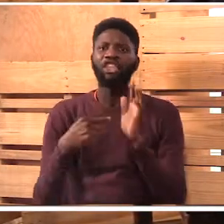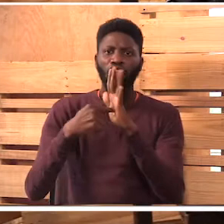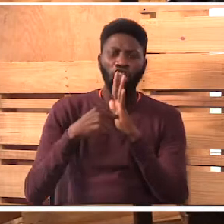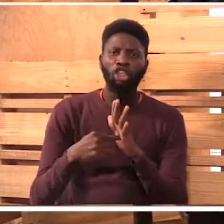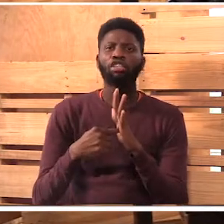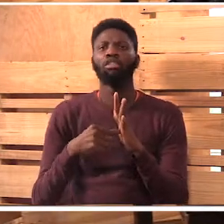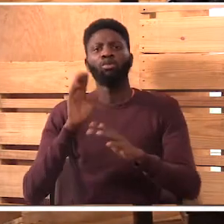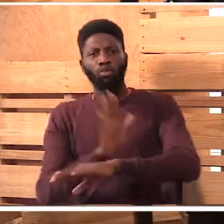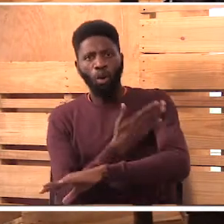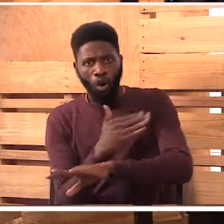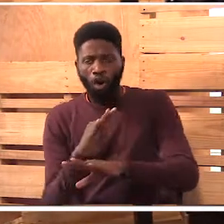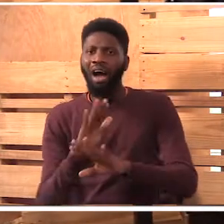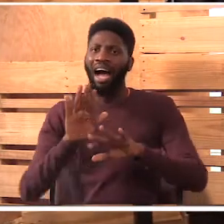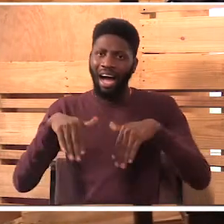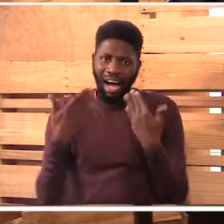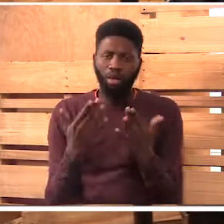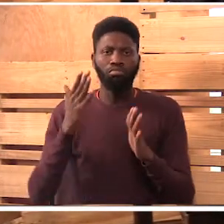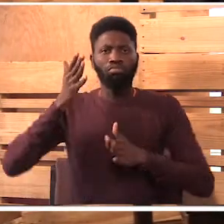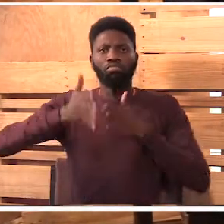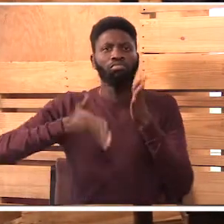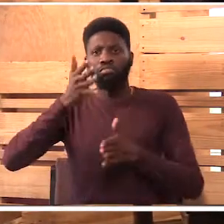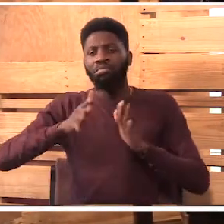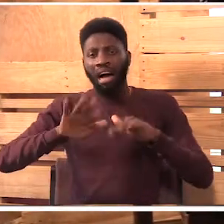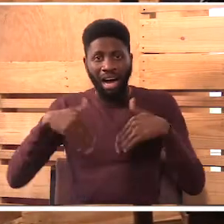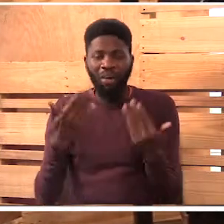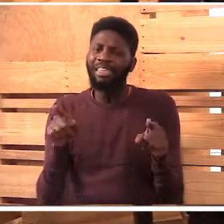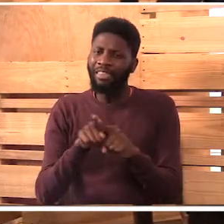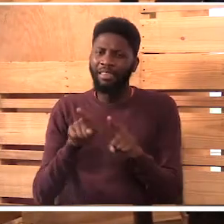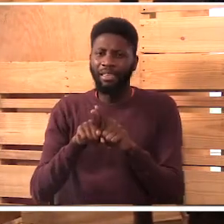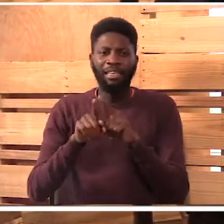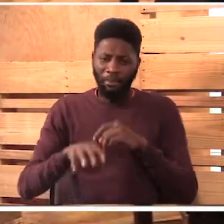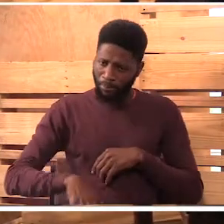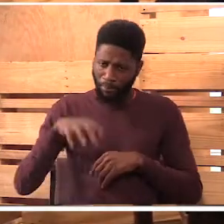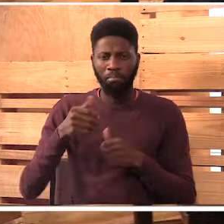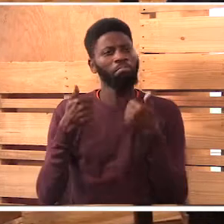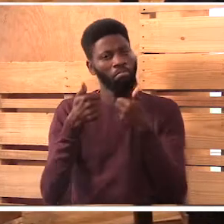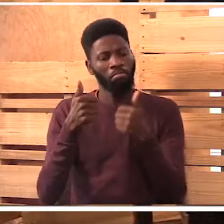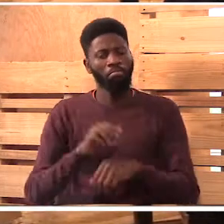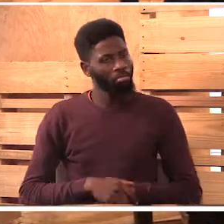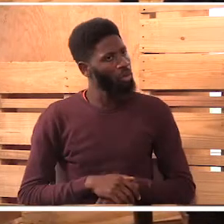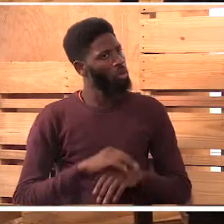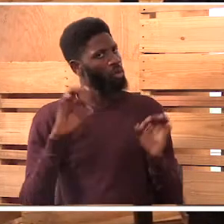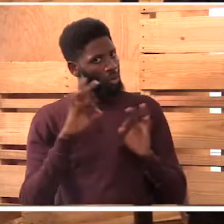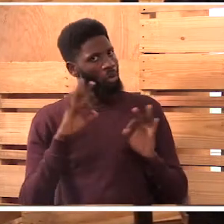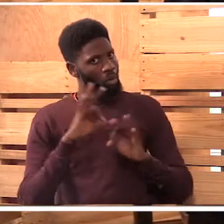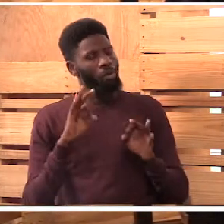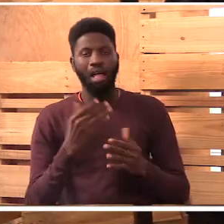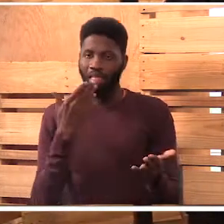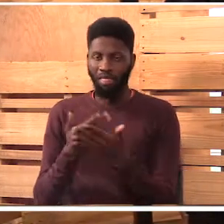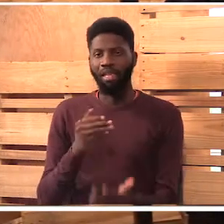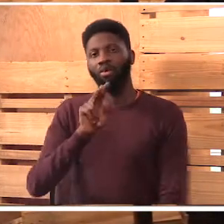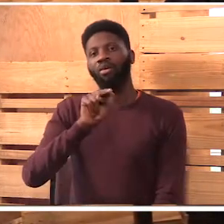a song in sign language, and it's been a good thing. Wow. Thank you very much, Nancy.